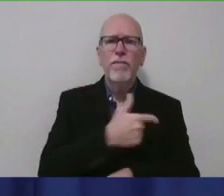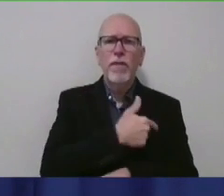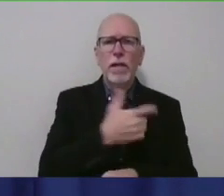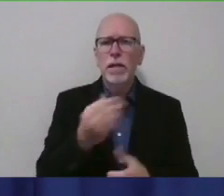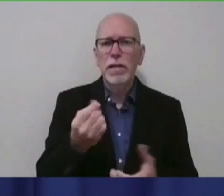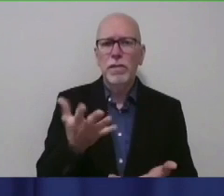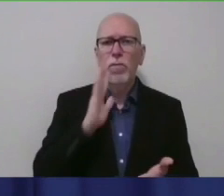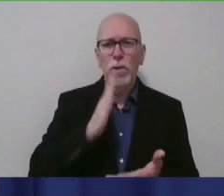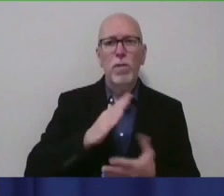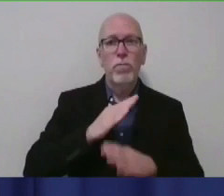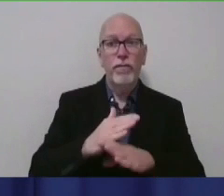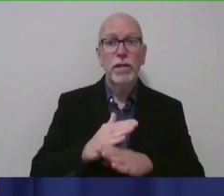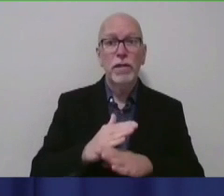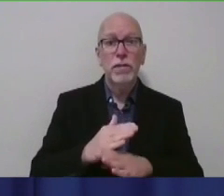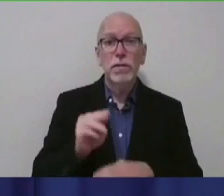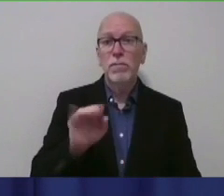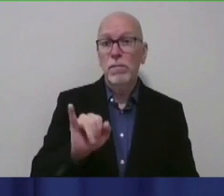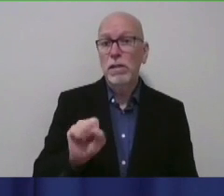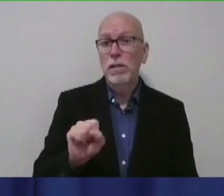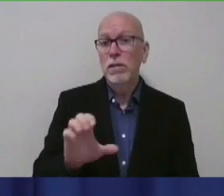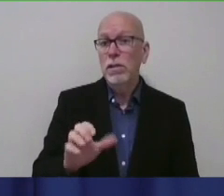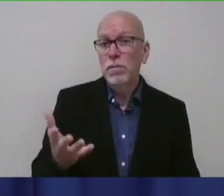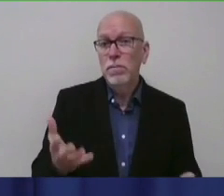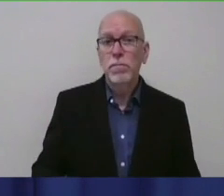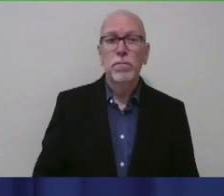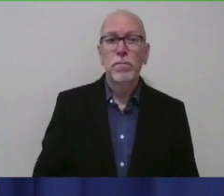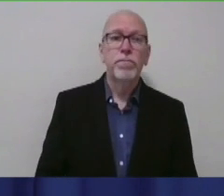prevent MIS-C. Absolutely.